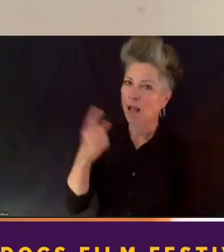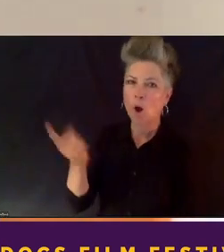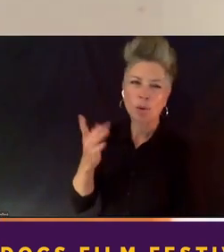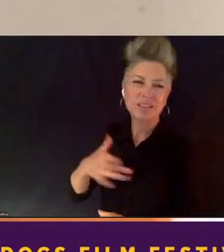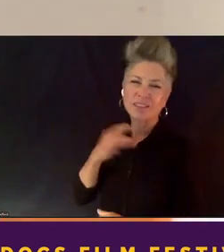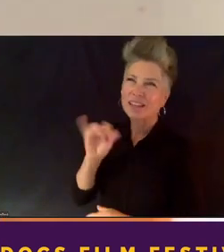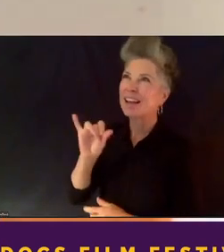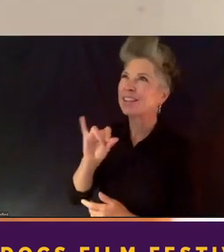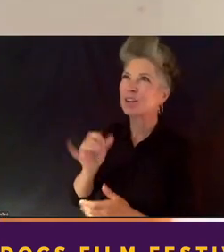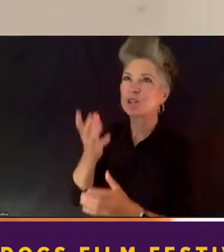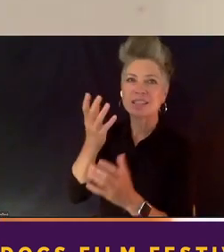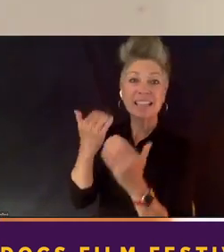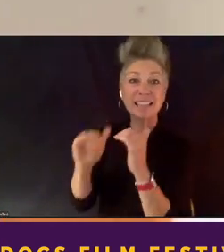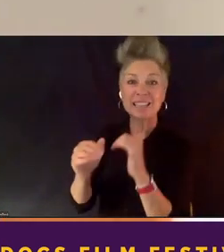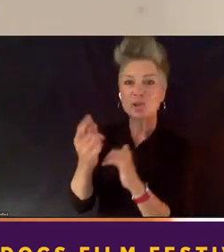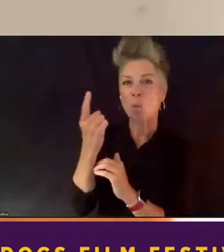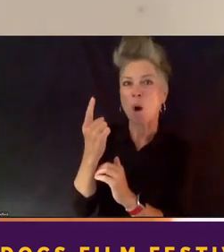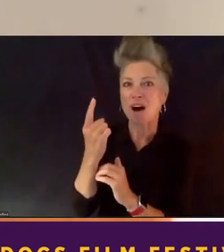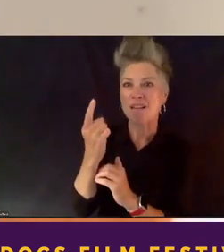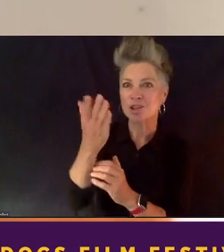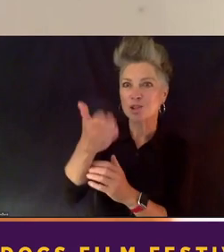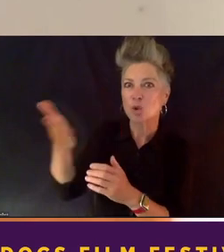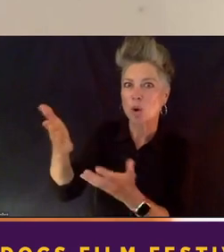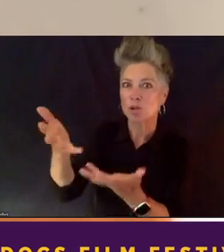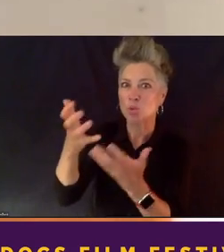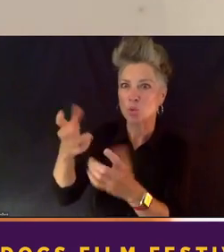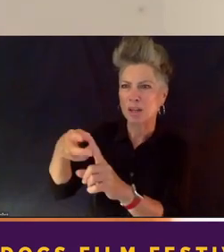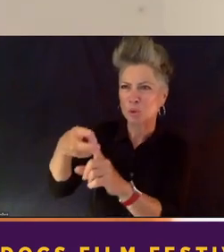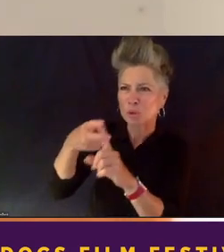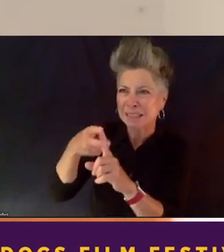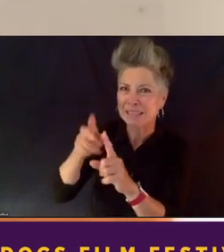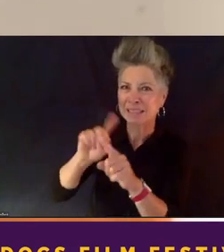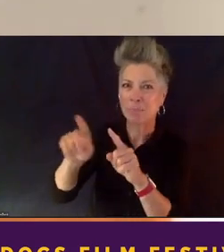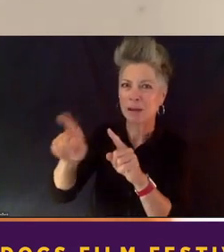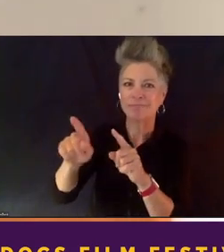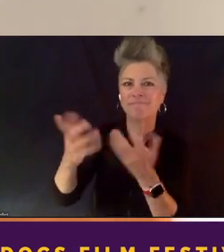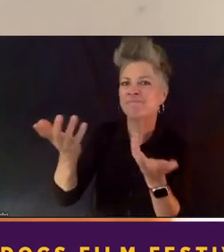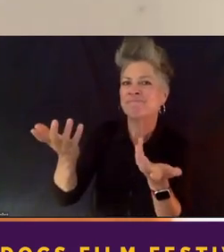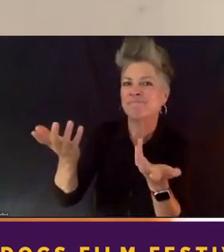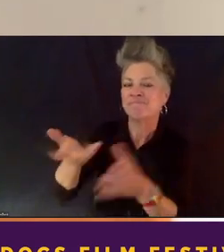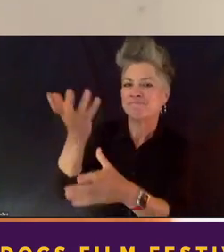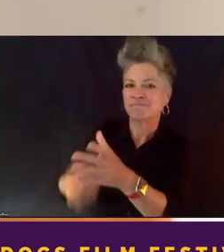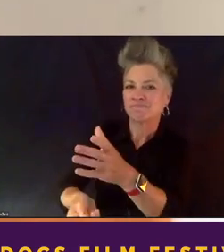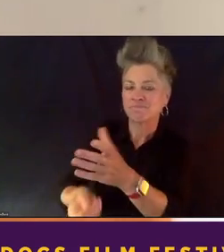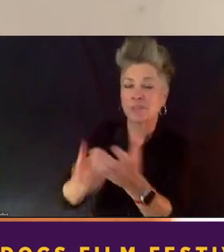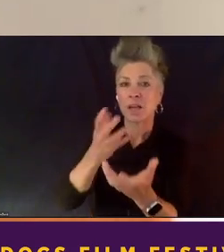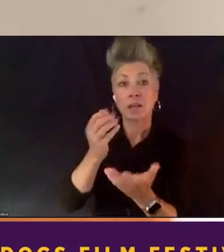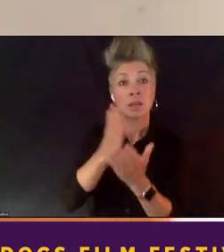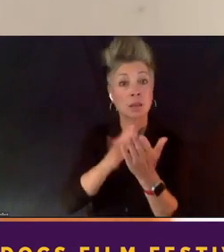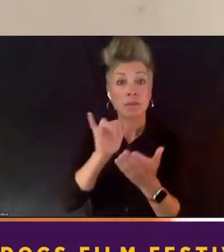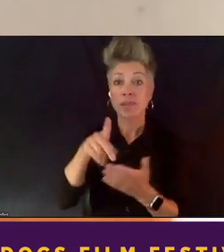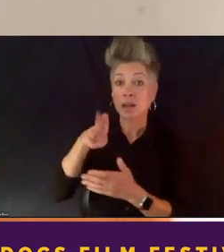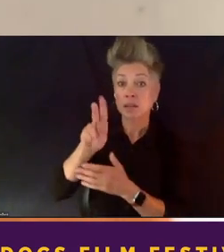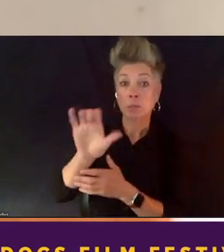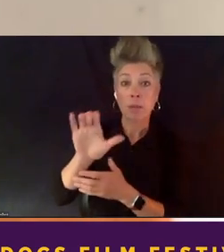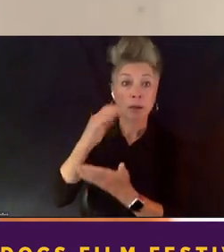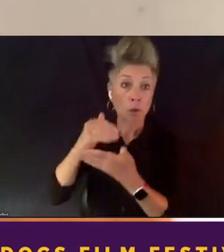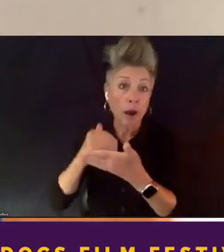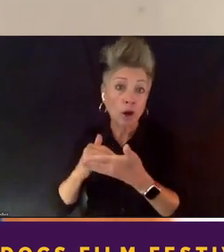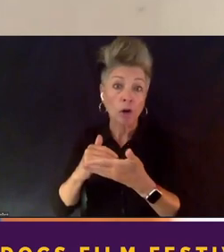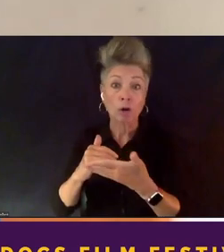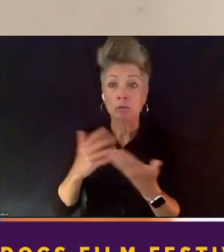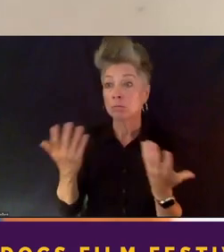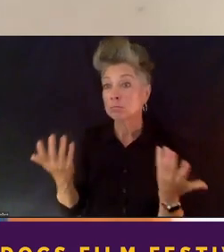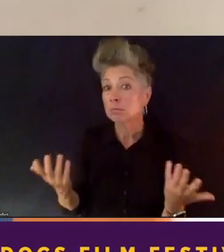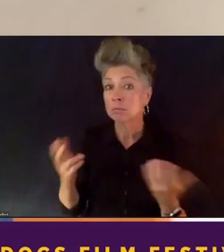The source that you just couldn't get and, and you find workarounds and some of that is in the public record, right. A lot of, you know, news footage and things that